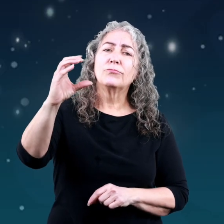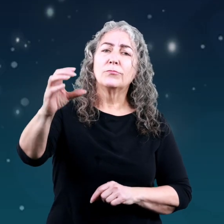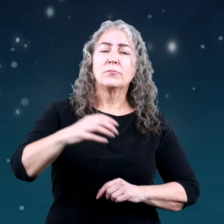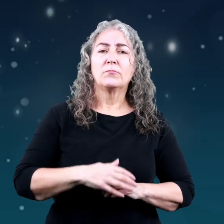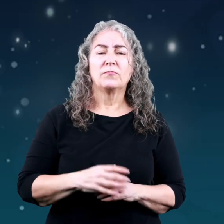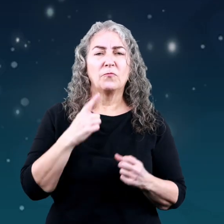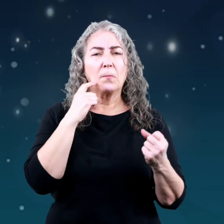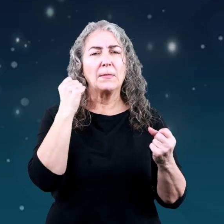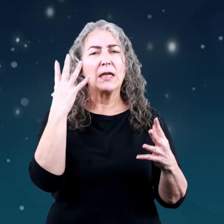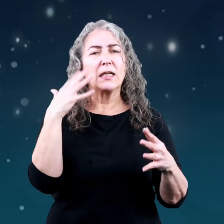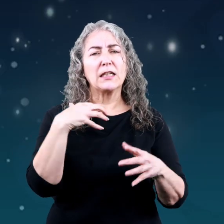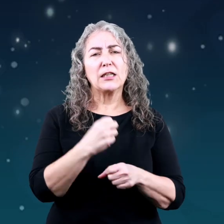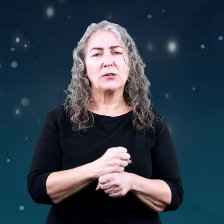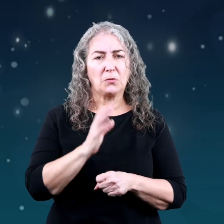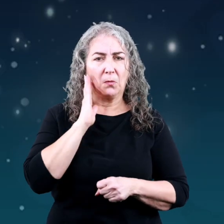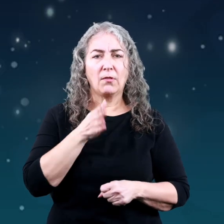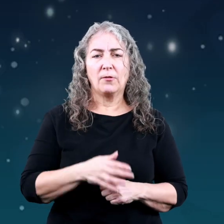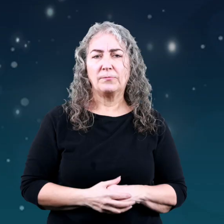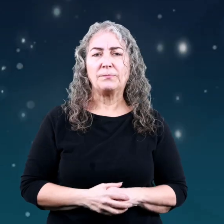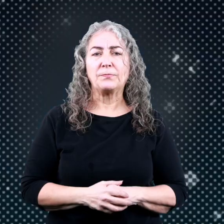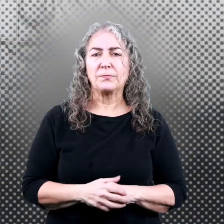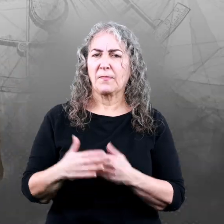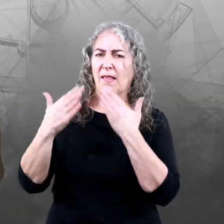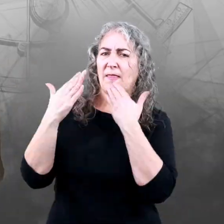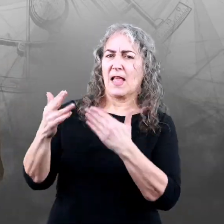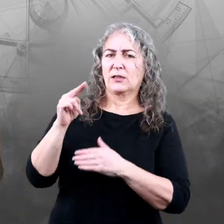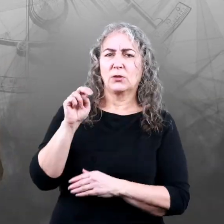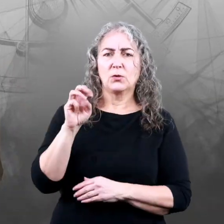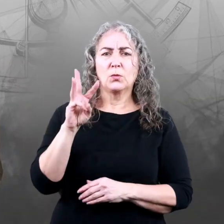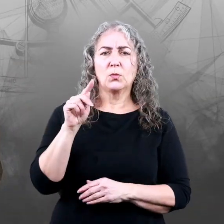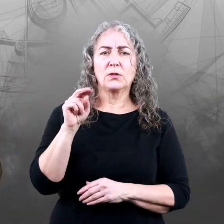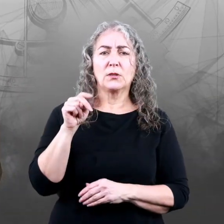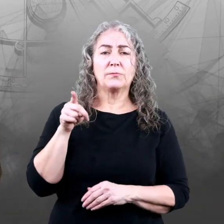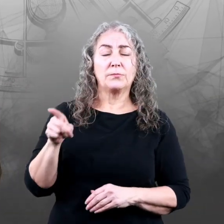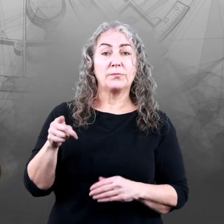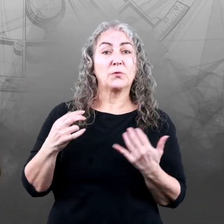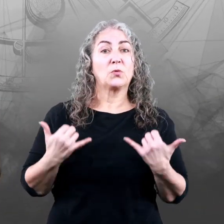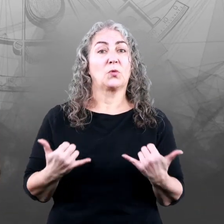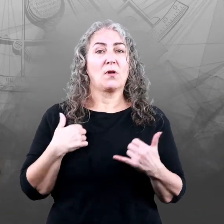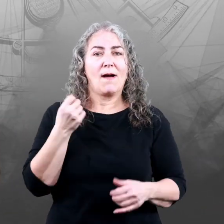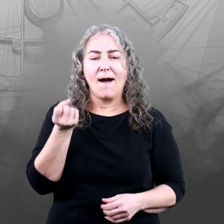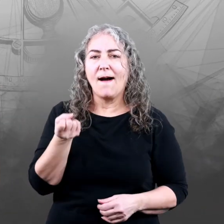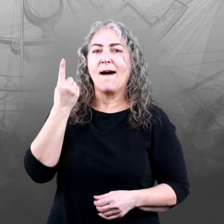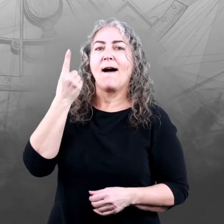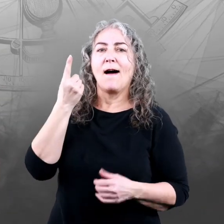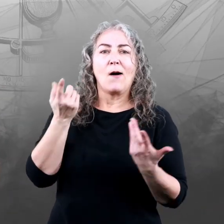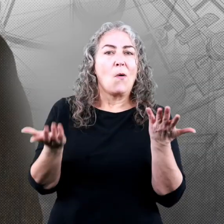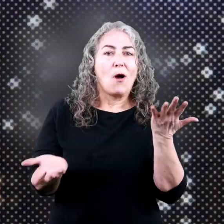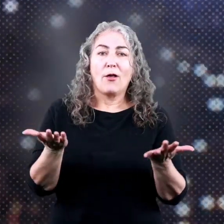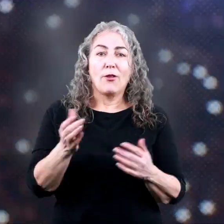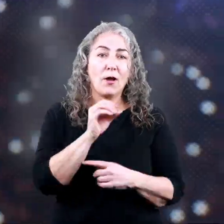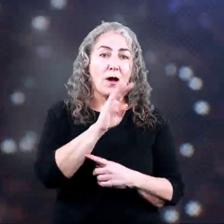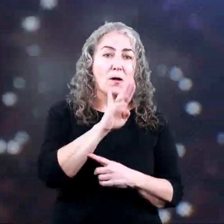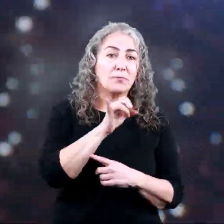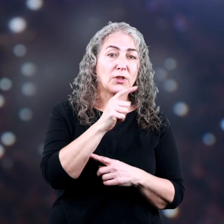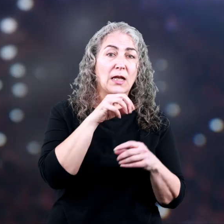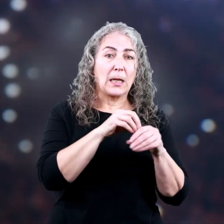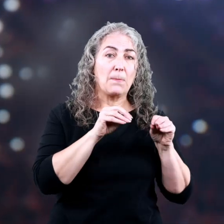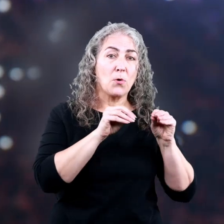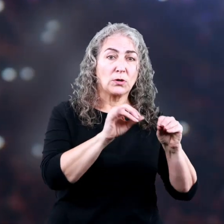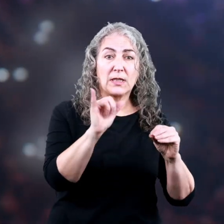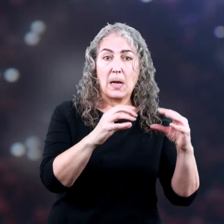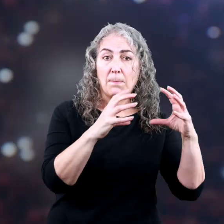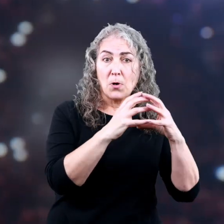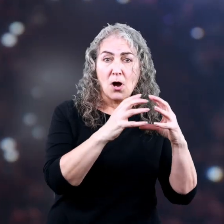speed for many years. Thanks to Newton, today we understand that whether an object is in motion,